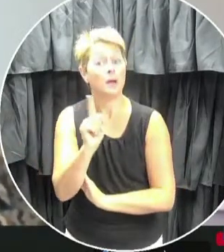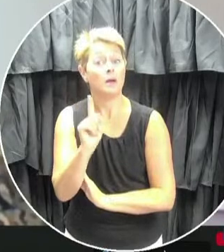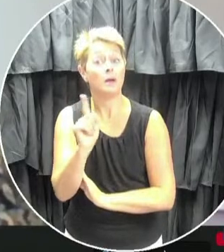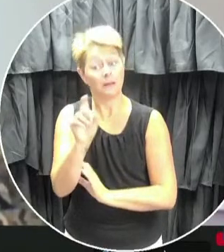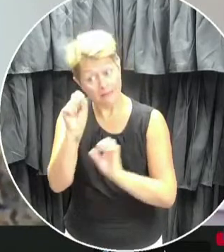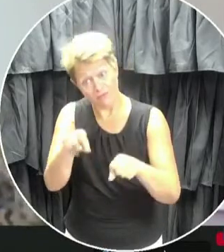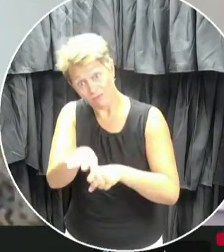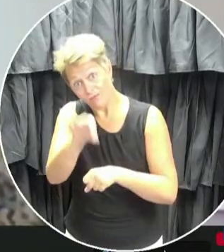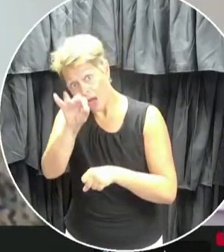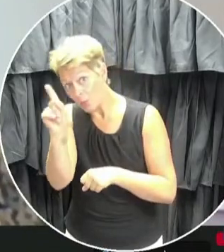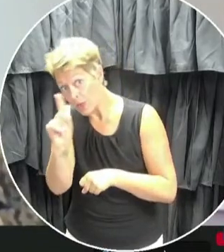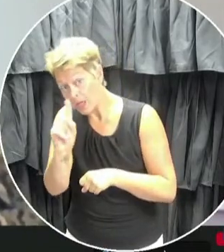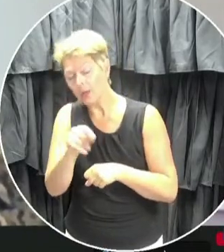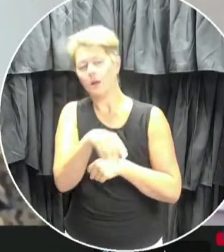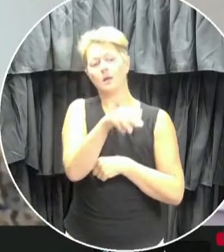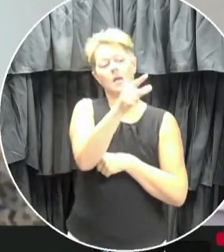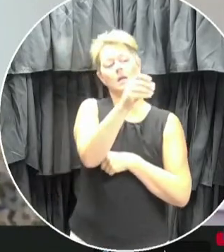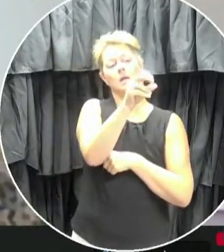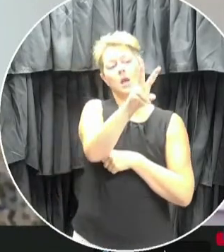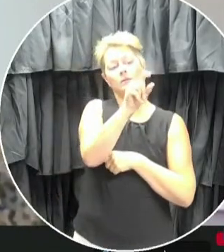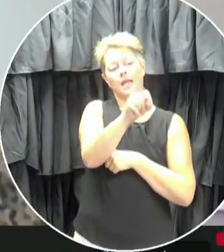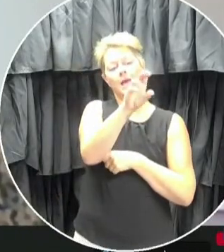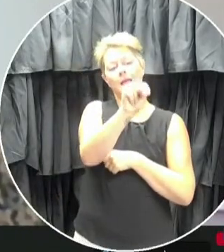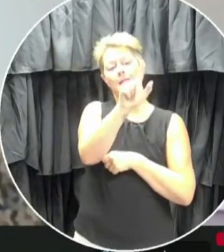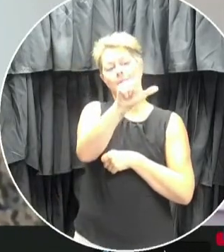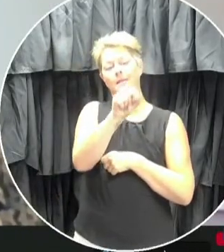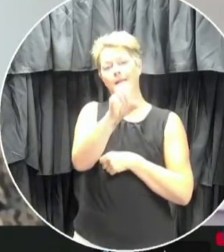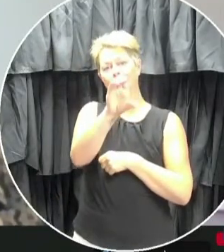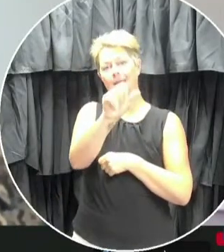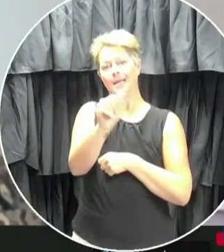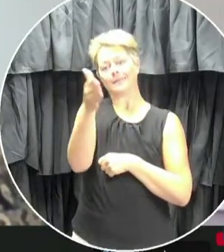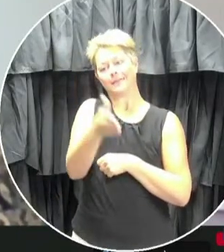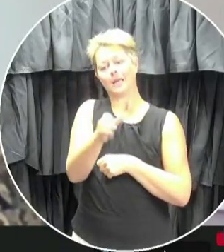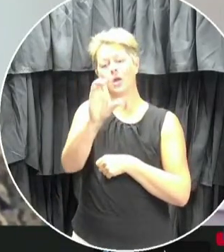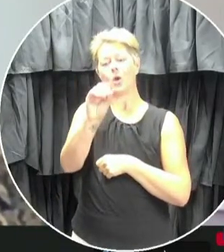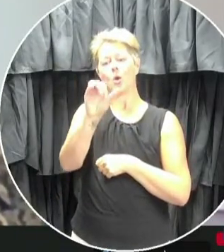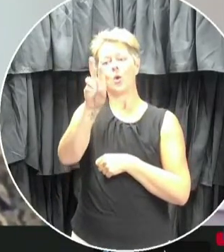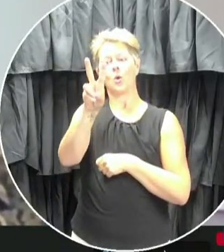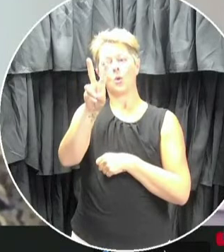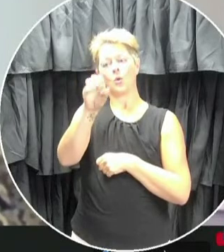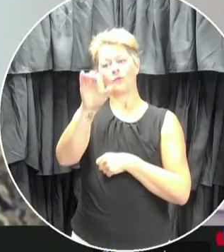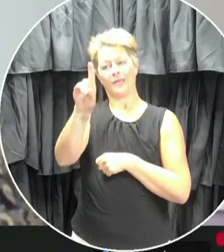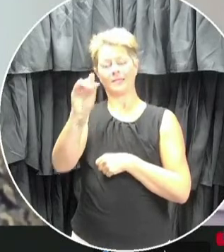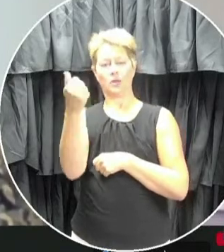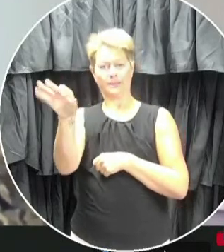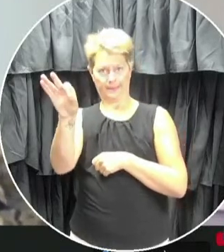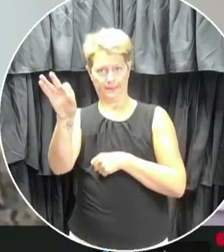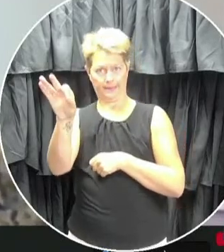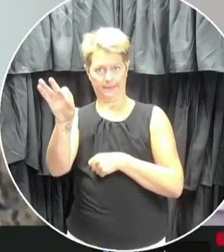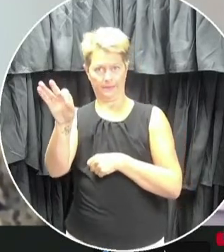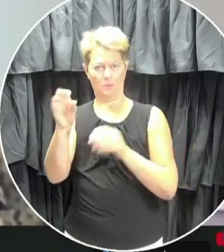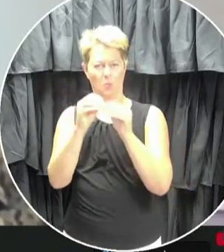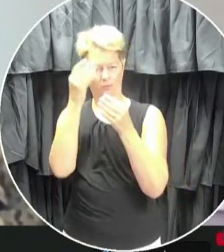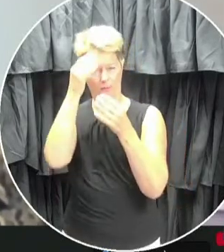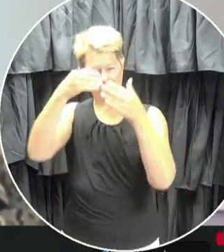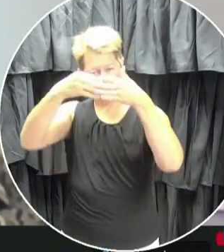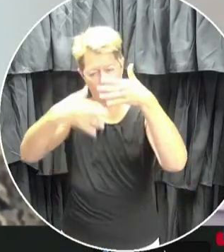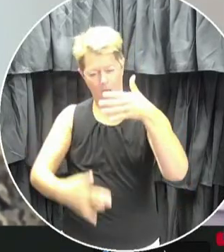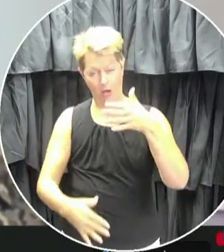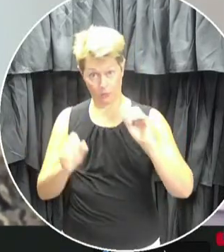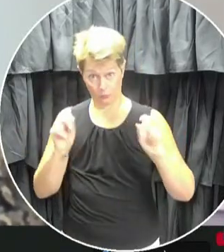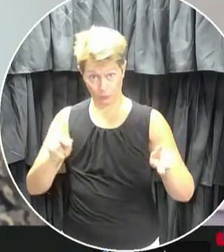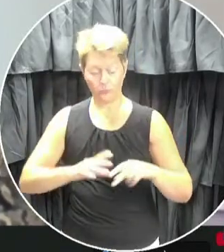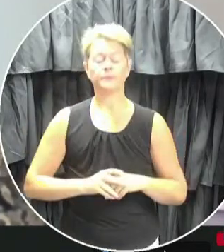please visit gov.nl.ca slash COVID-19 for more information on our website.